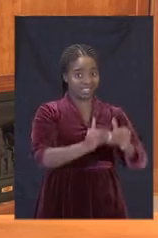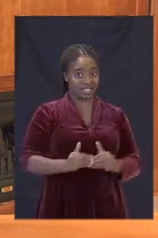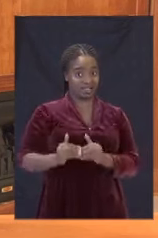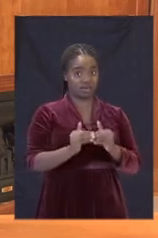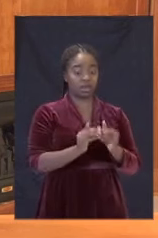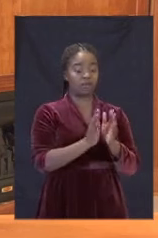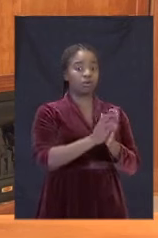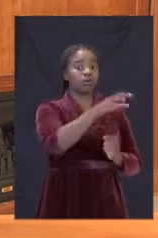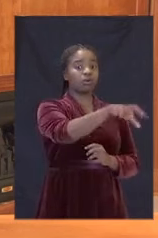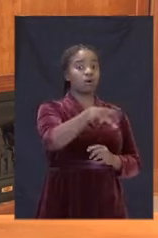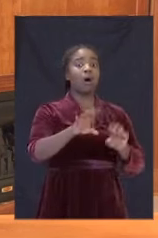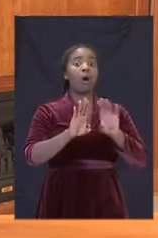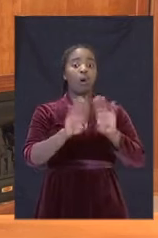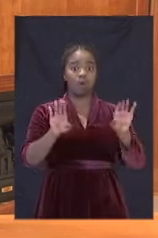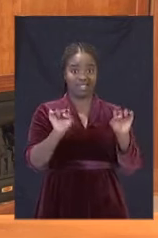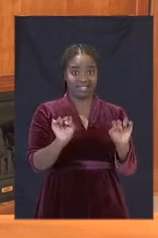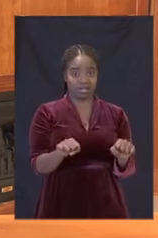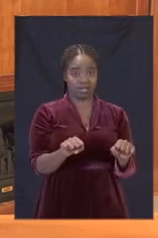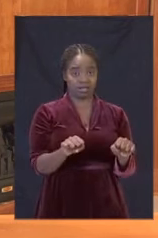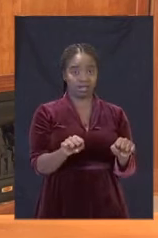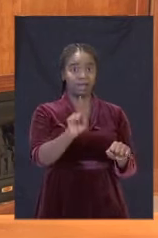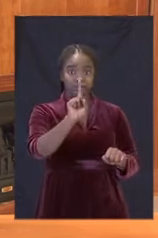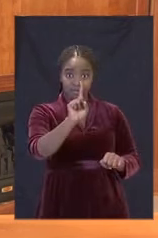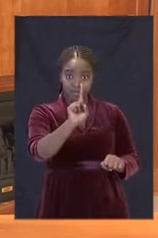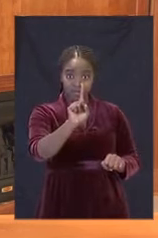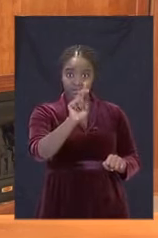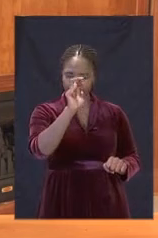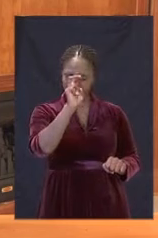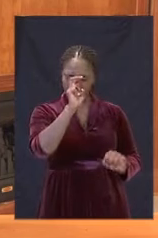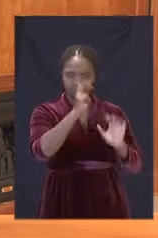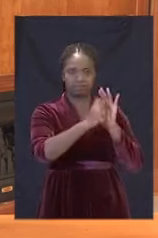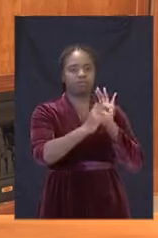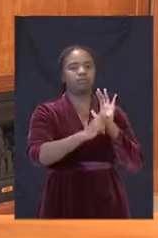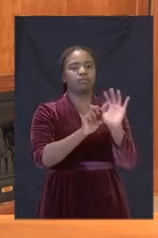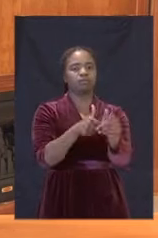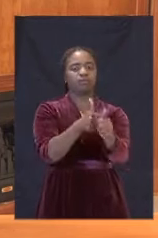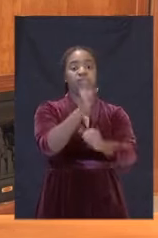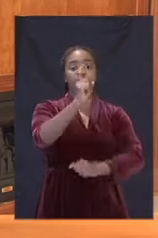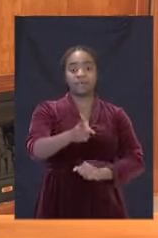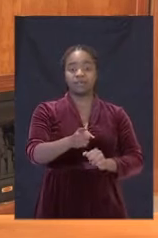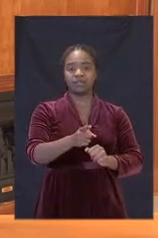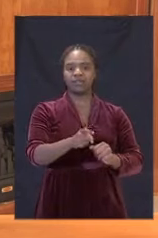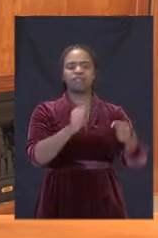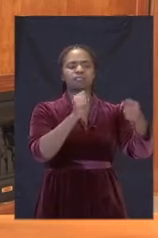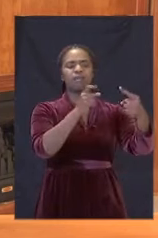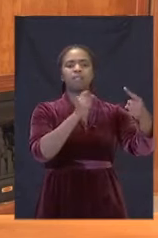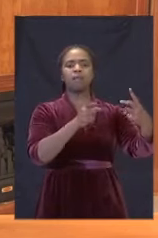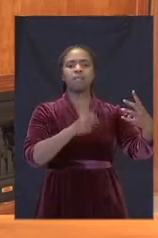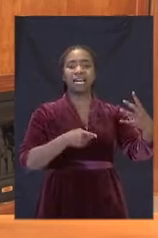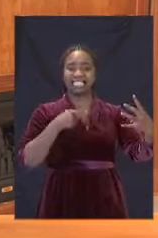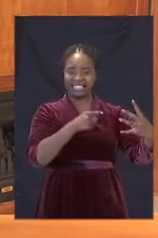worship may reopen subject to strict restrictions which are absolutely